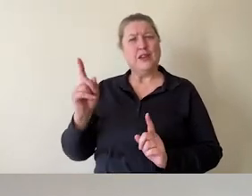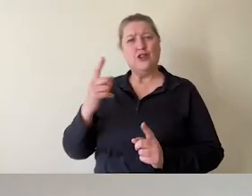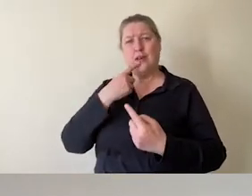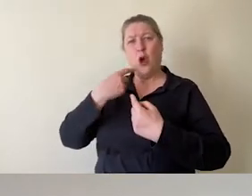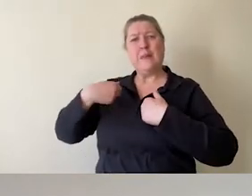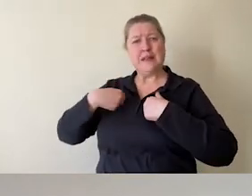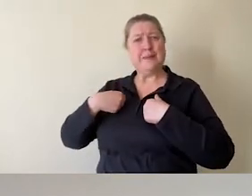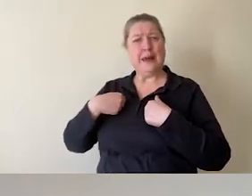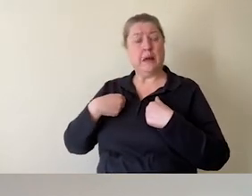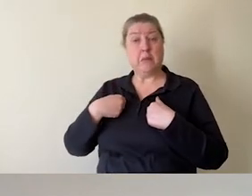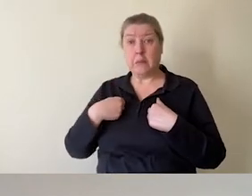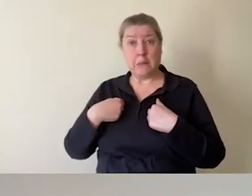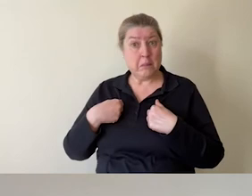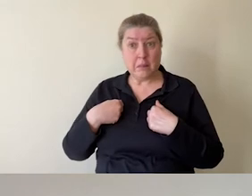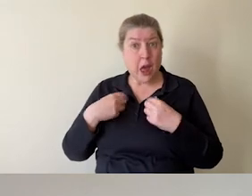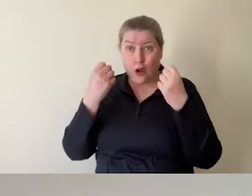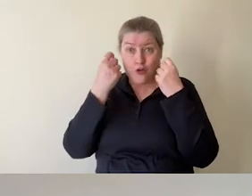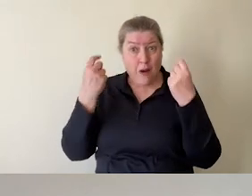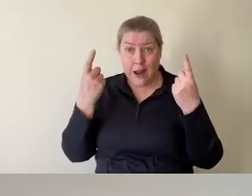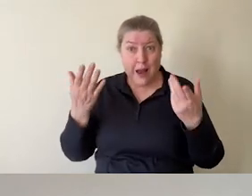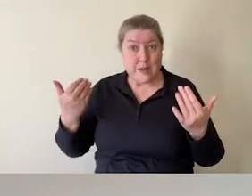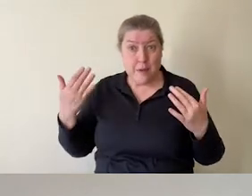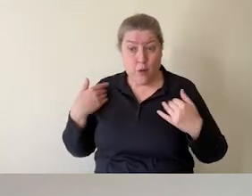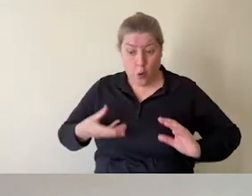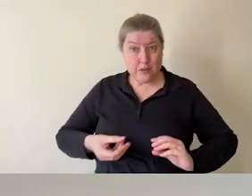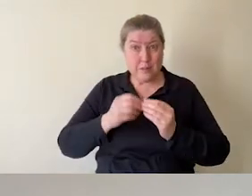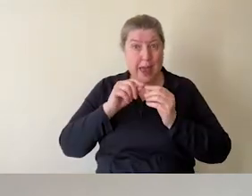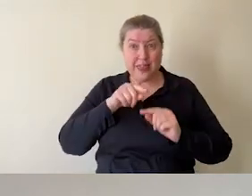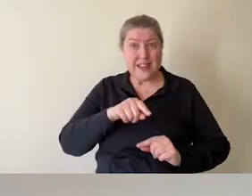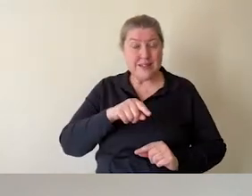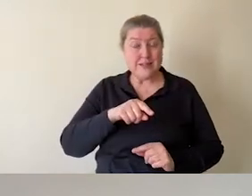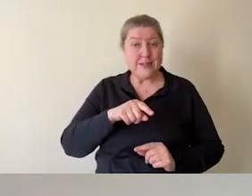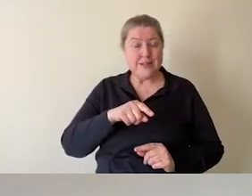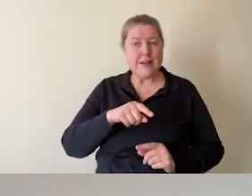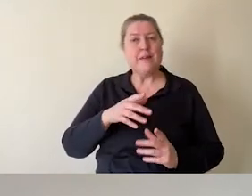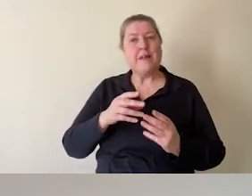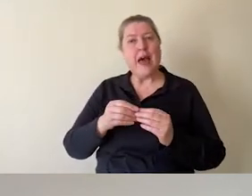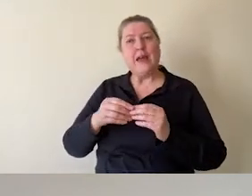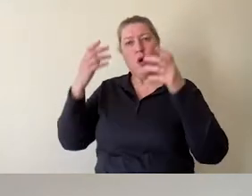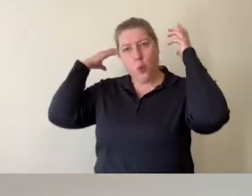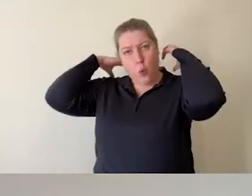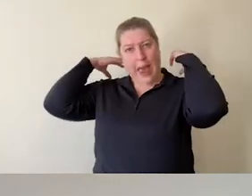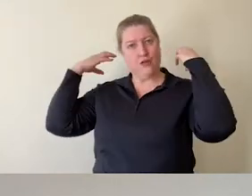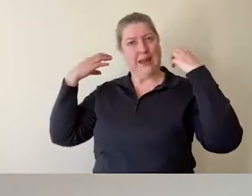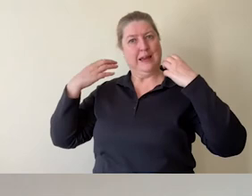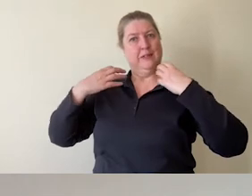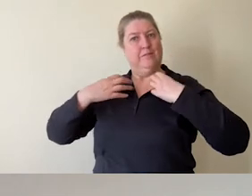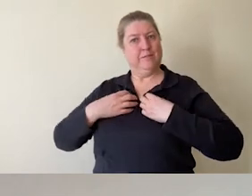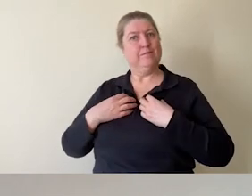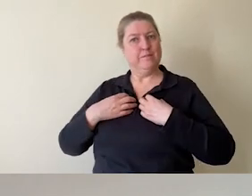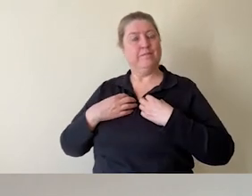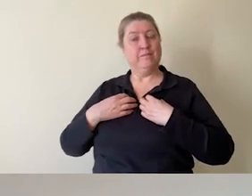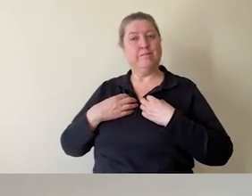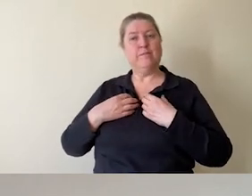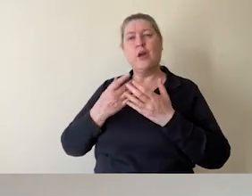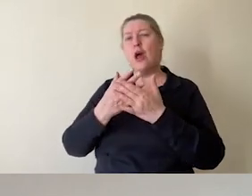had to confess, I hadn't realised when I was making it, was that wearing something around your neck is something that